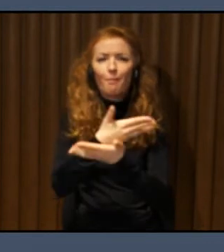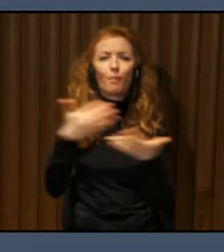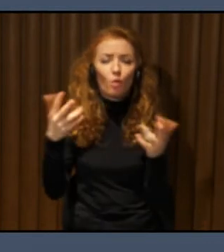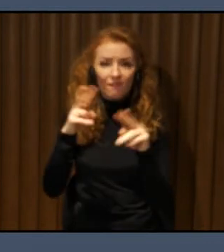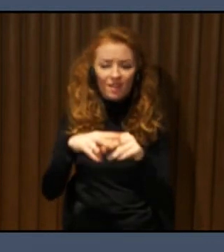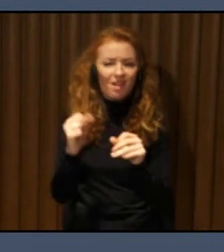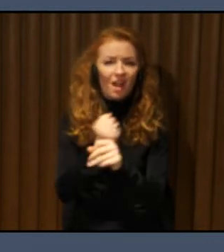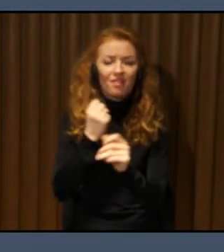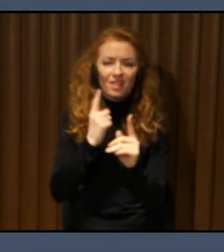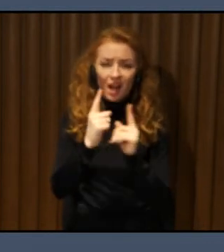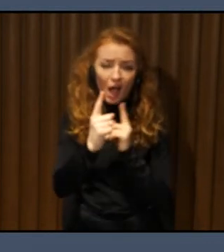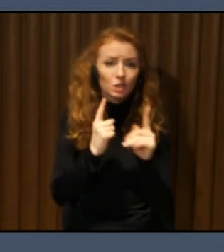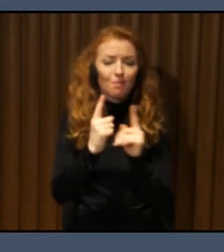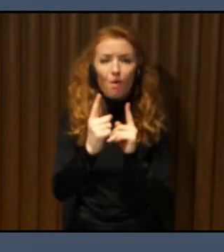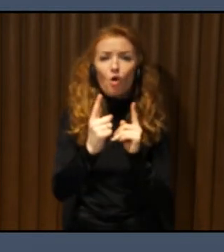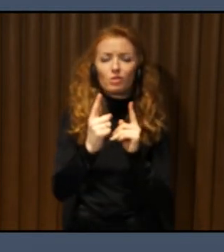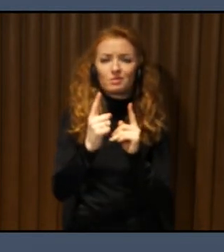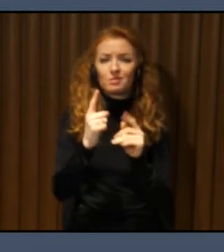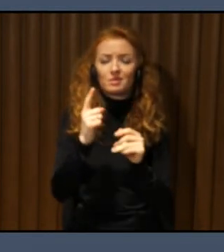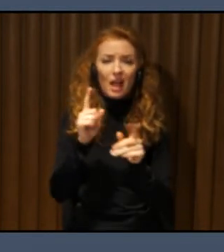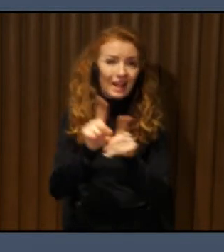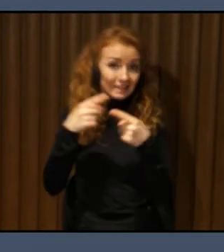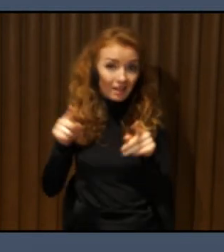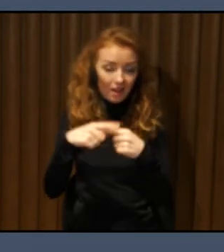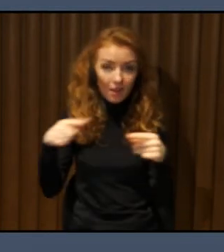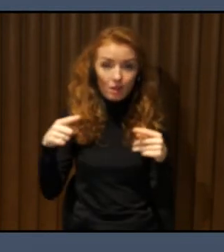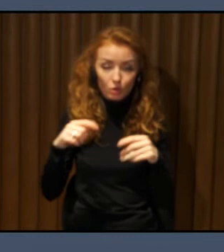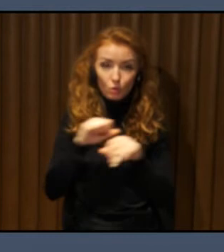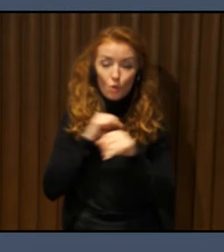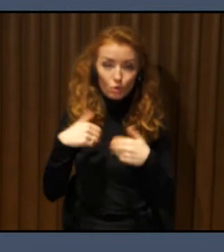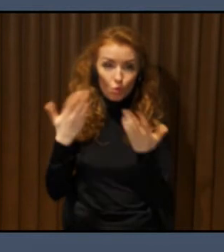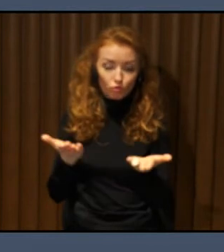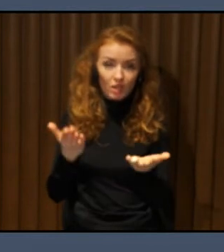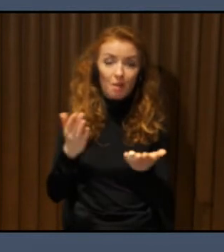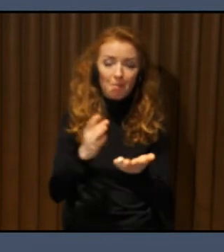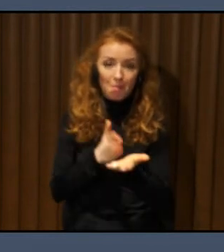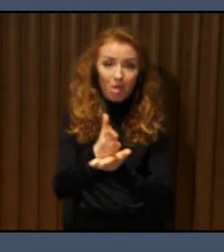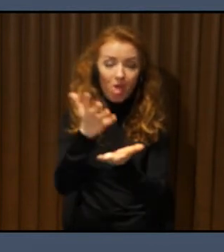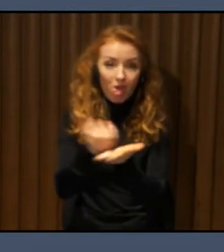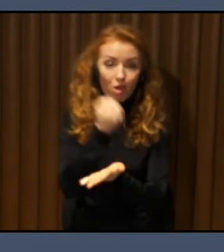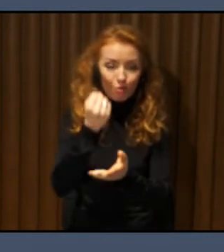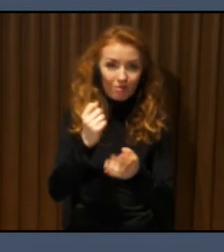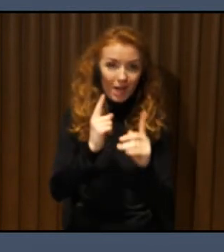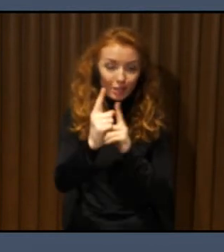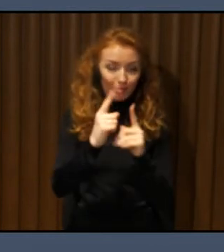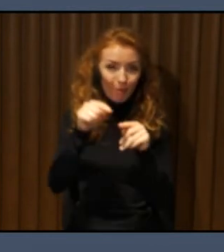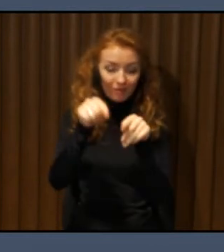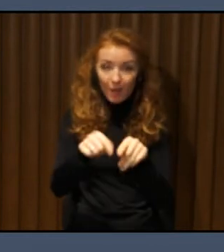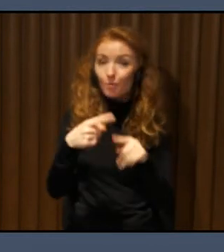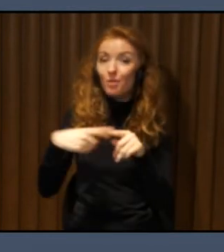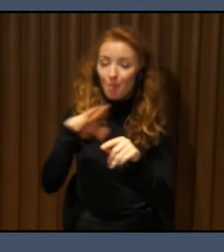and indoor that is connected with our voice signage with different kind of